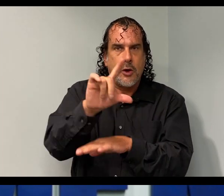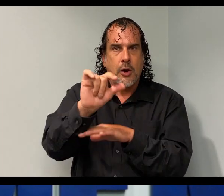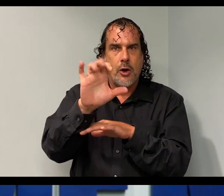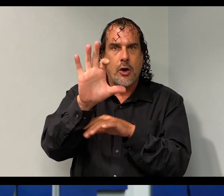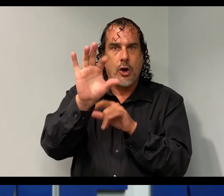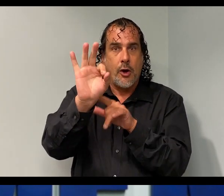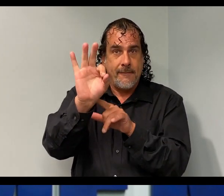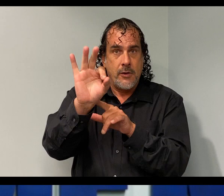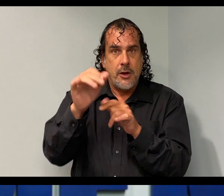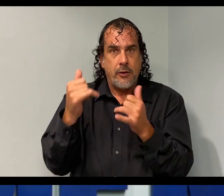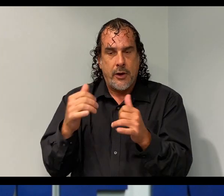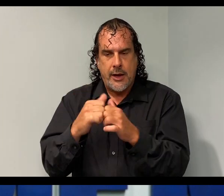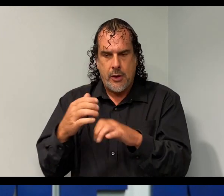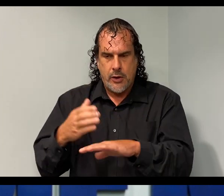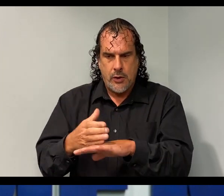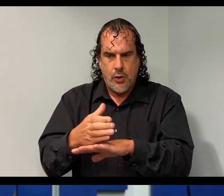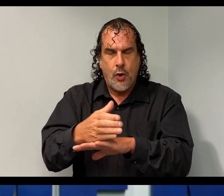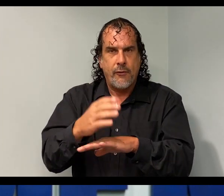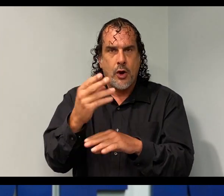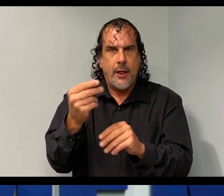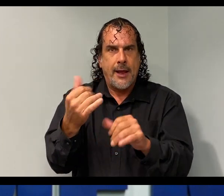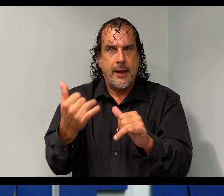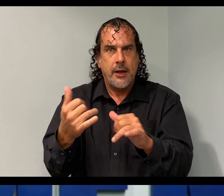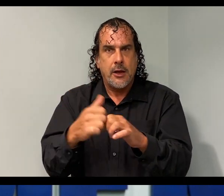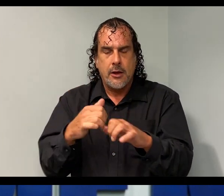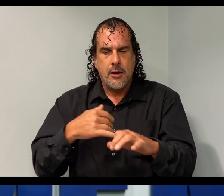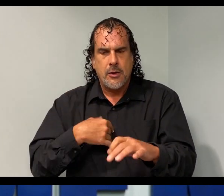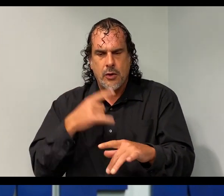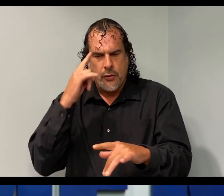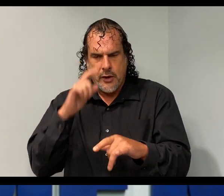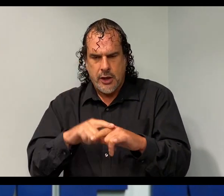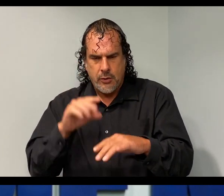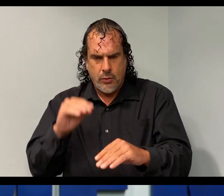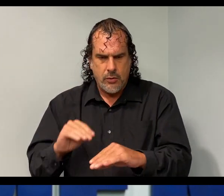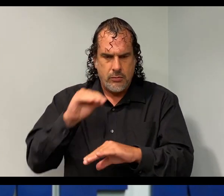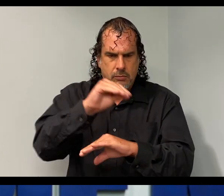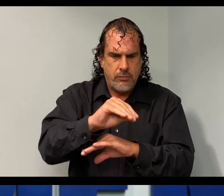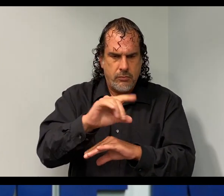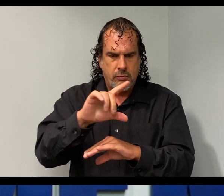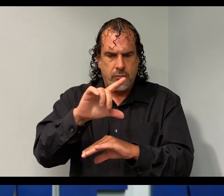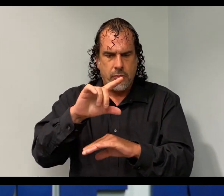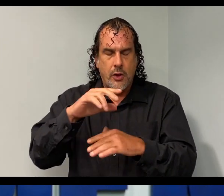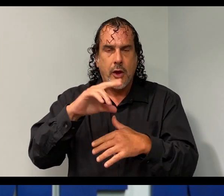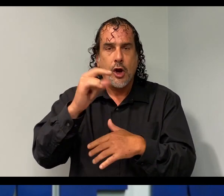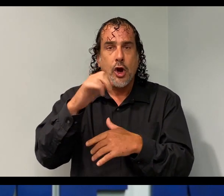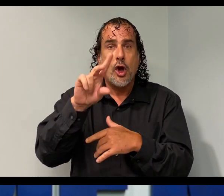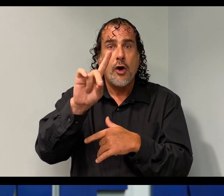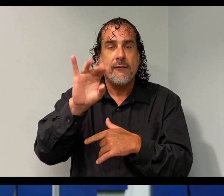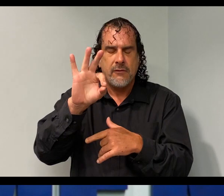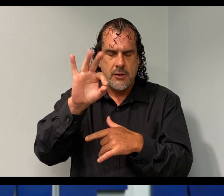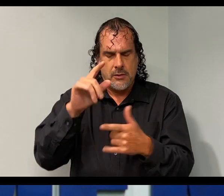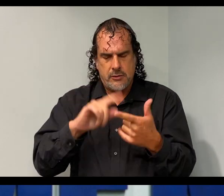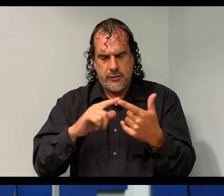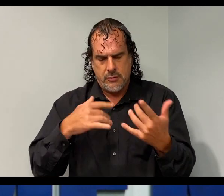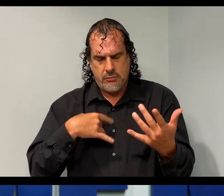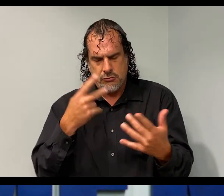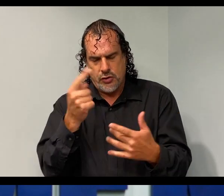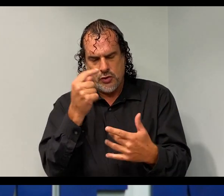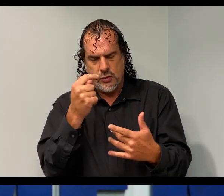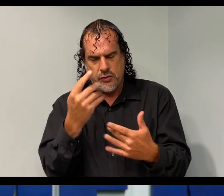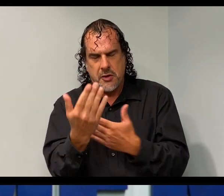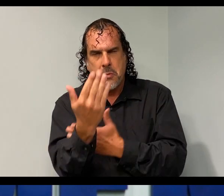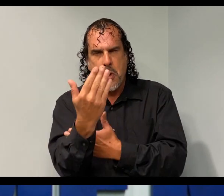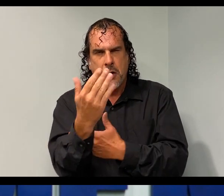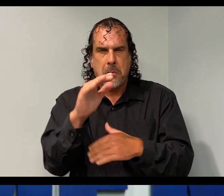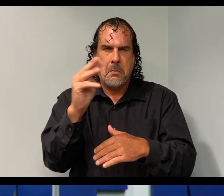It is currently over land, not projected to get out into the Gulf of Mexico until sometime very early Tuesday morning or late Monday evening.